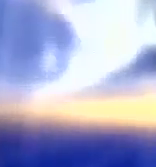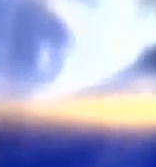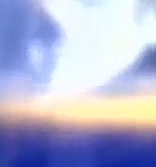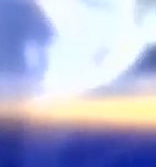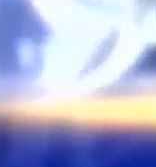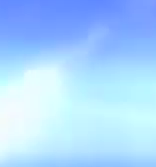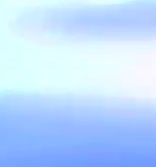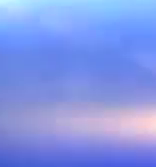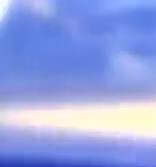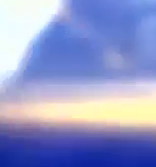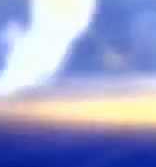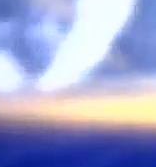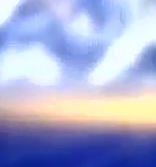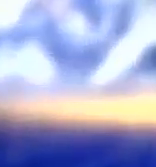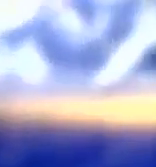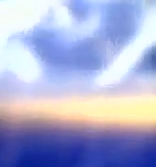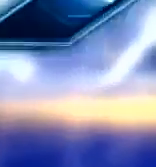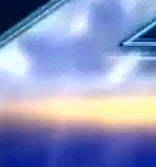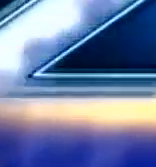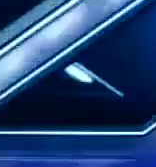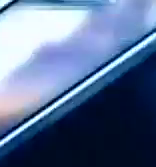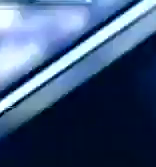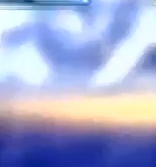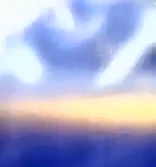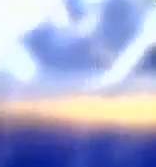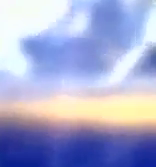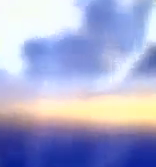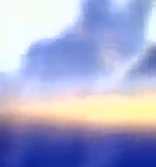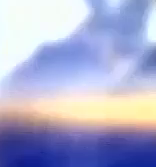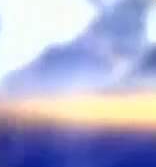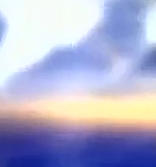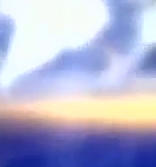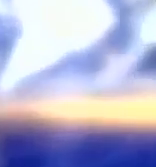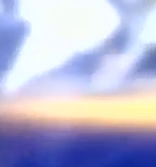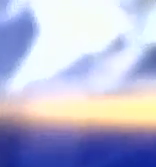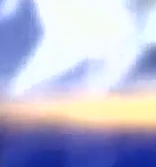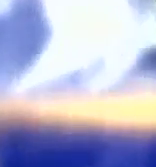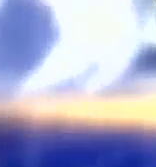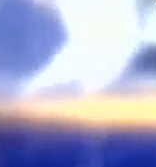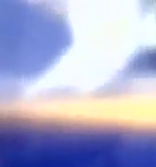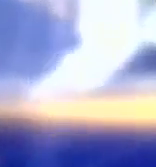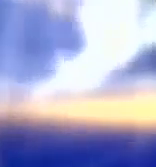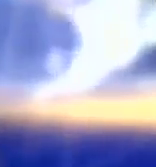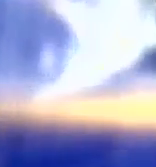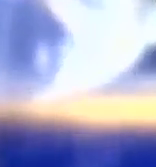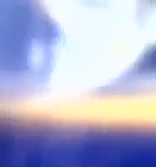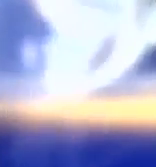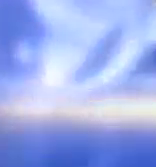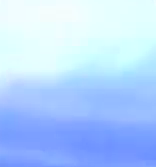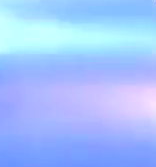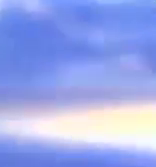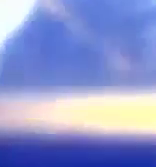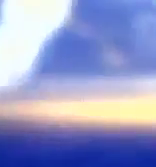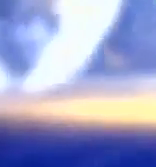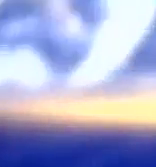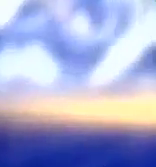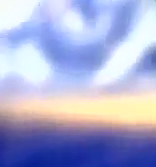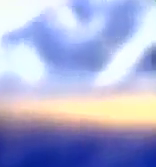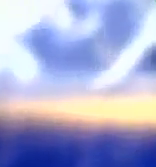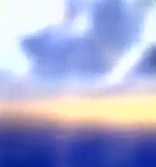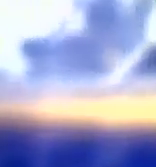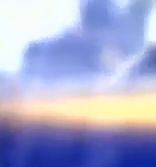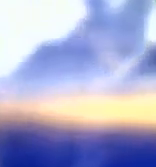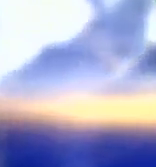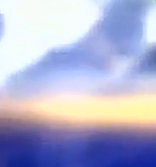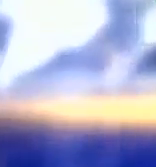bonds to be issued by the Federation of St. Kitts and Nevis. Remember, can send us an email or join us on www.znsbahamas